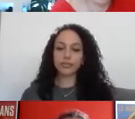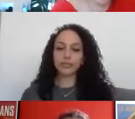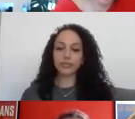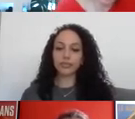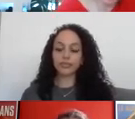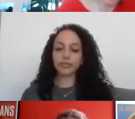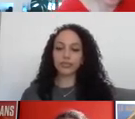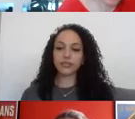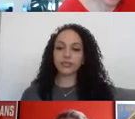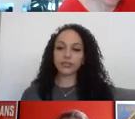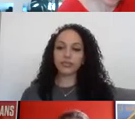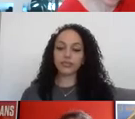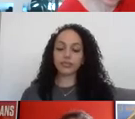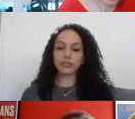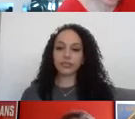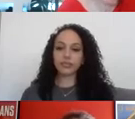RCSLT.